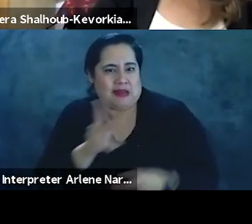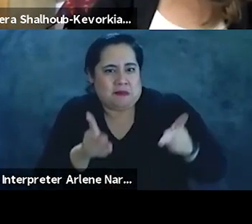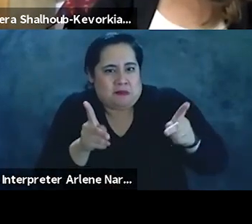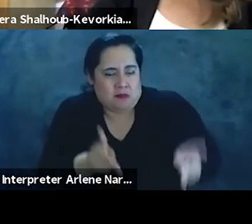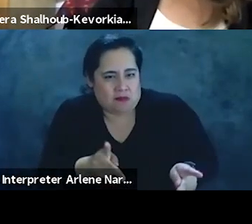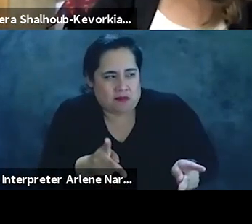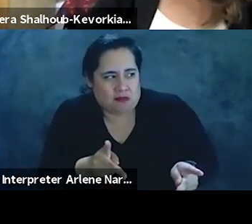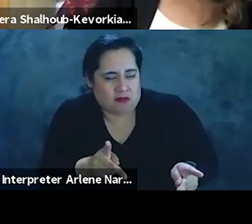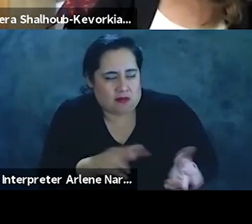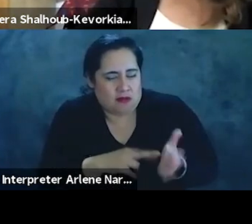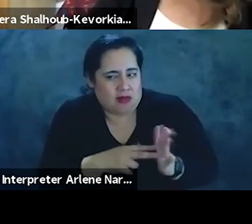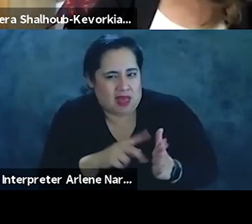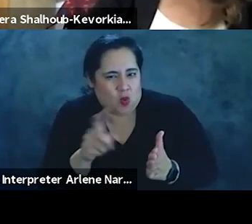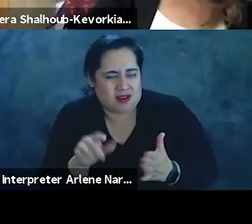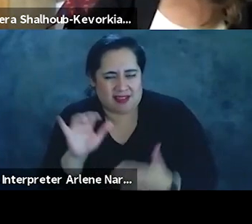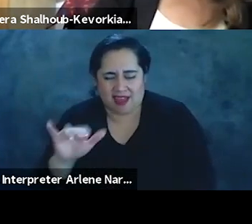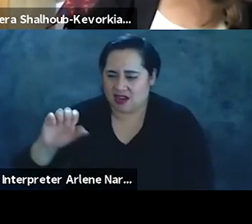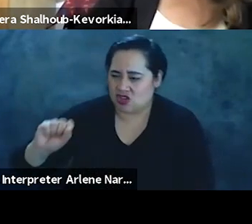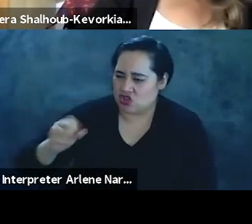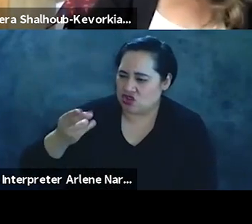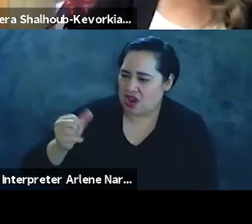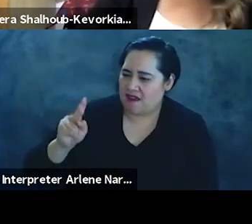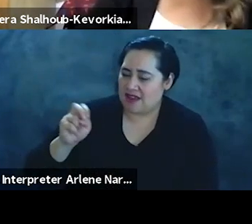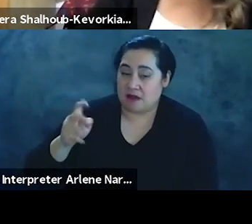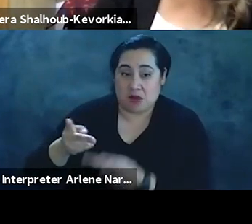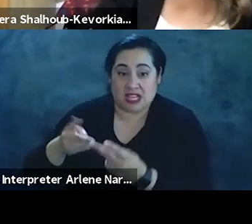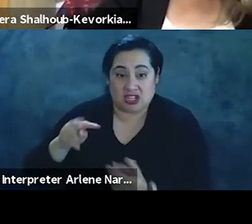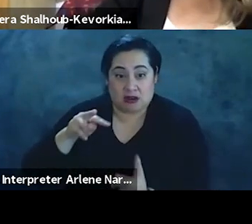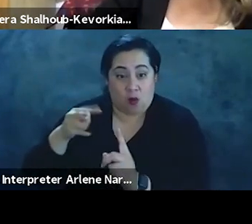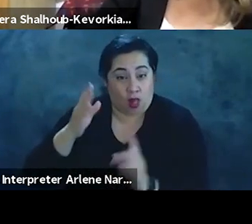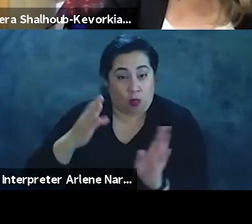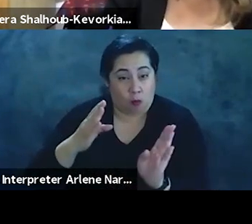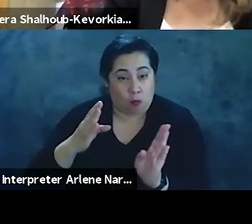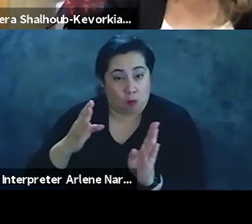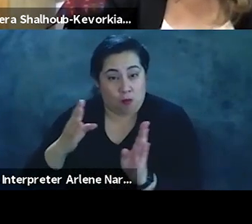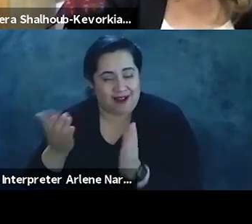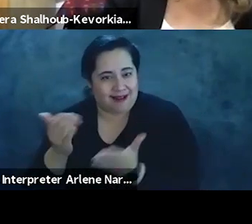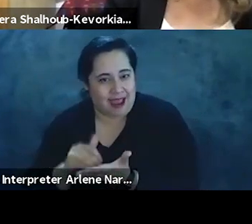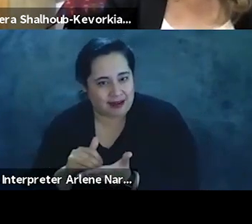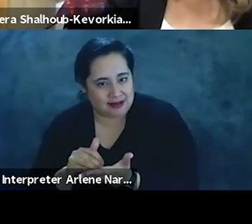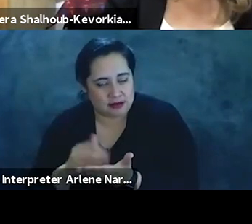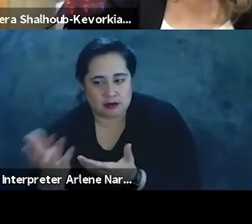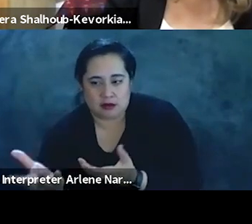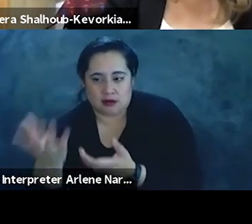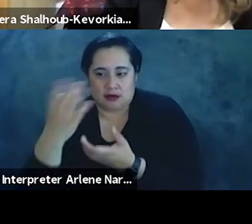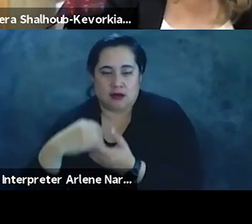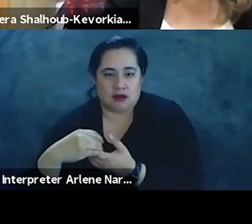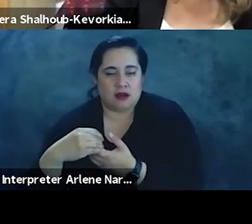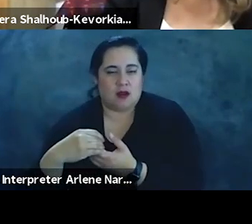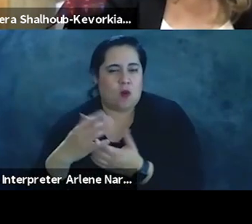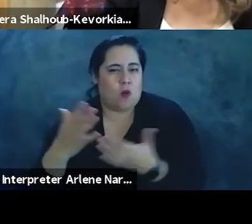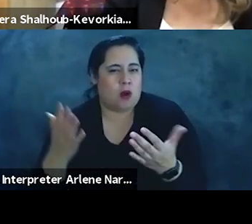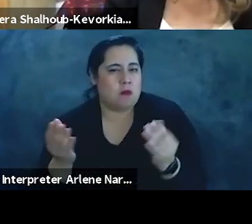Then the question is that Chevy kind of position going to move again, is it going to move again, to sort of incorporate what